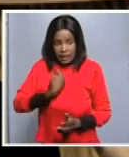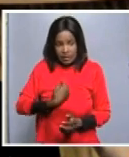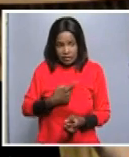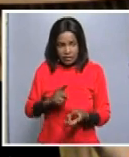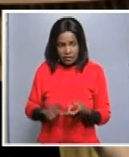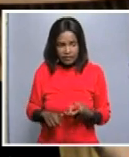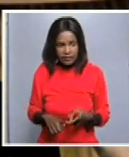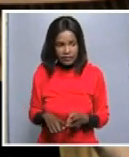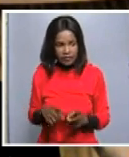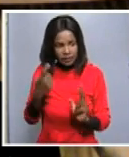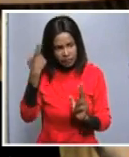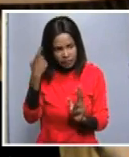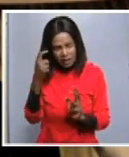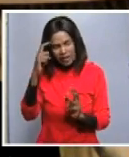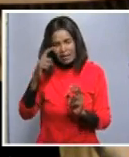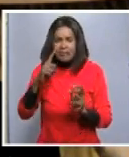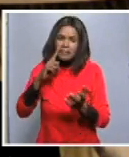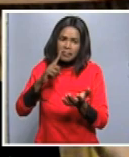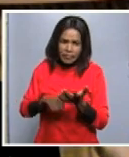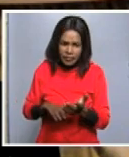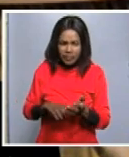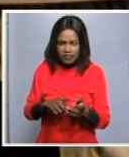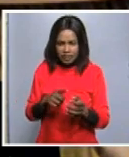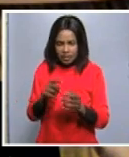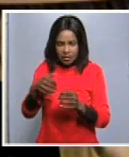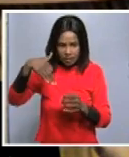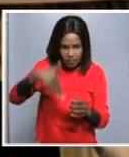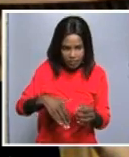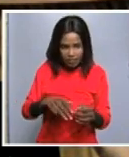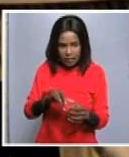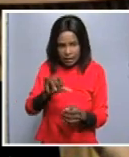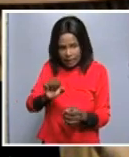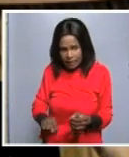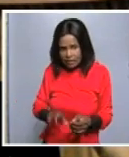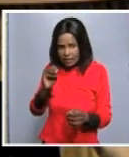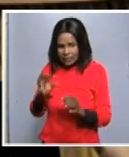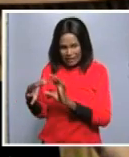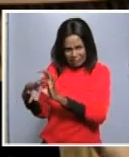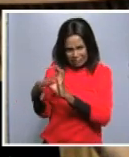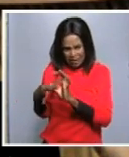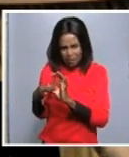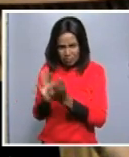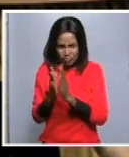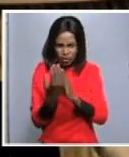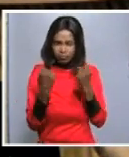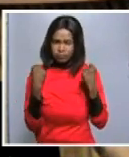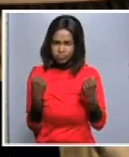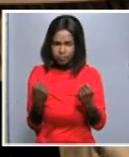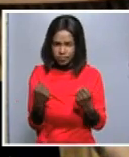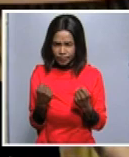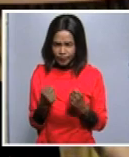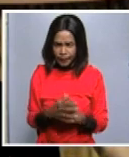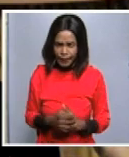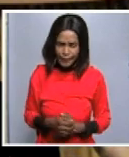ensuring that we build a stronger relationship that we position south africa and namibia to